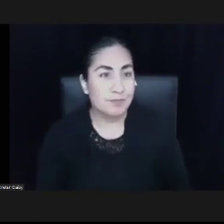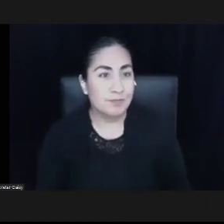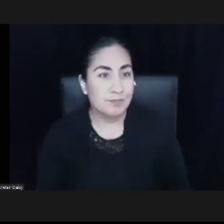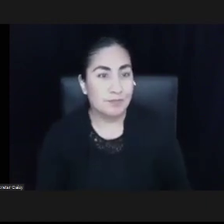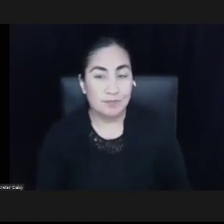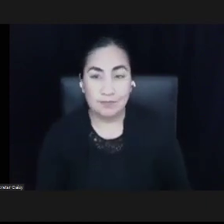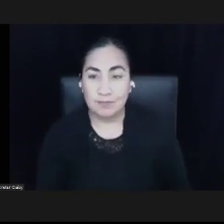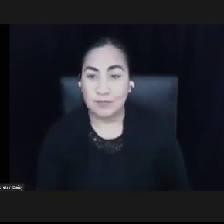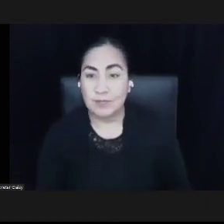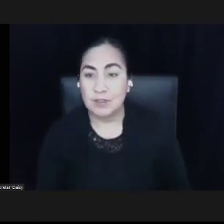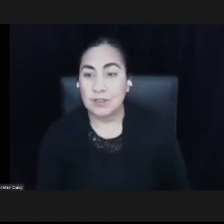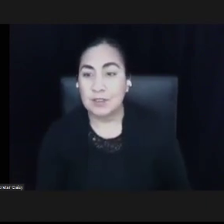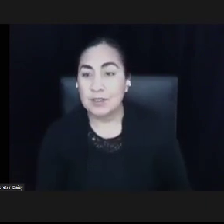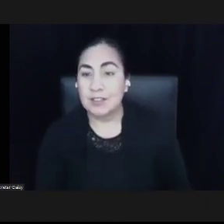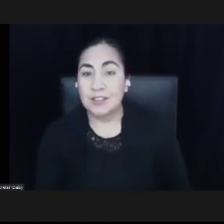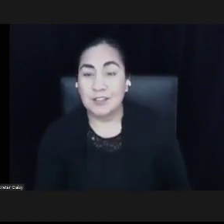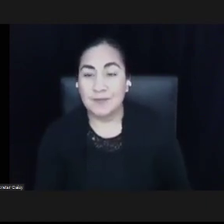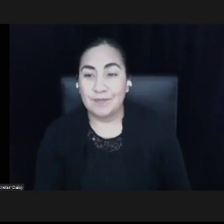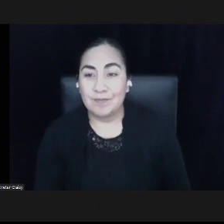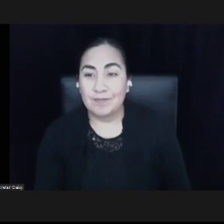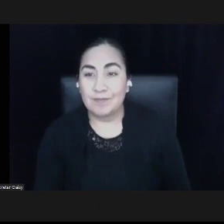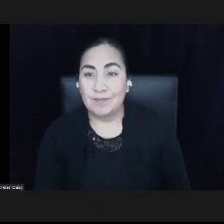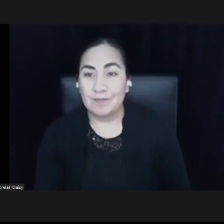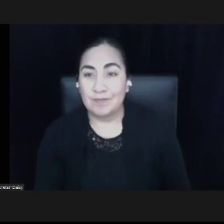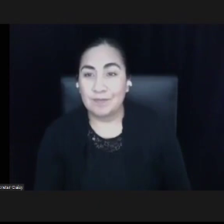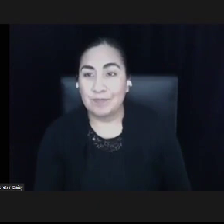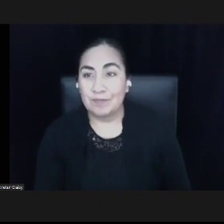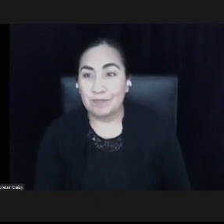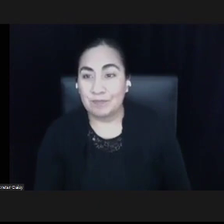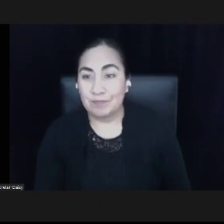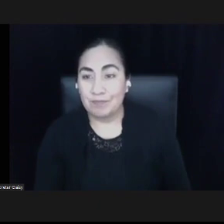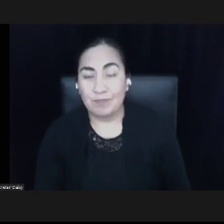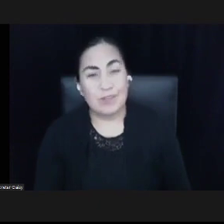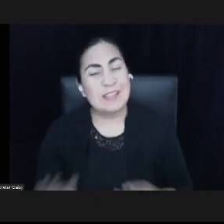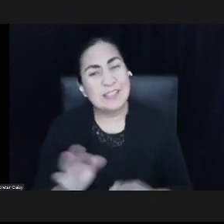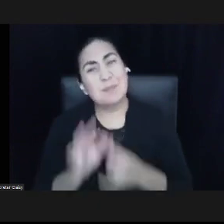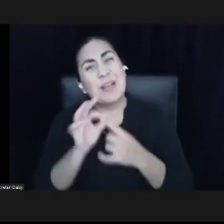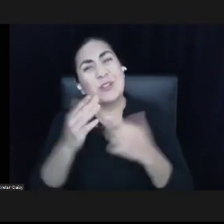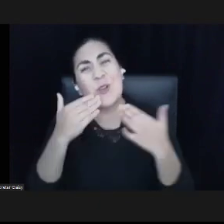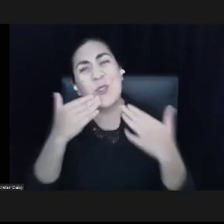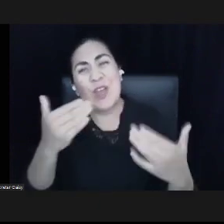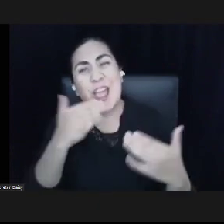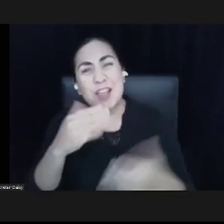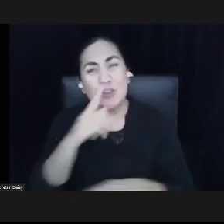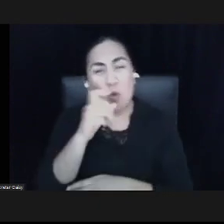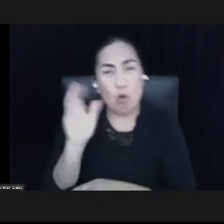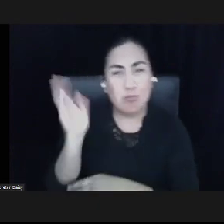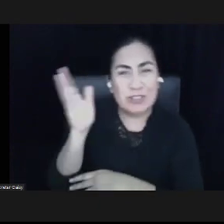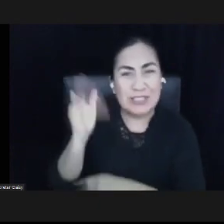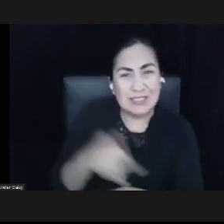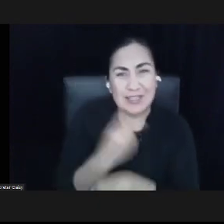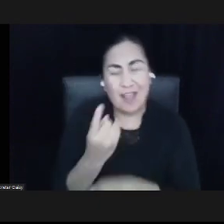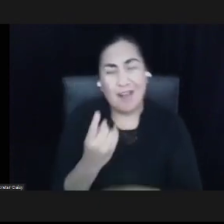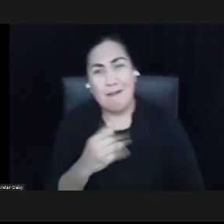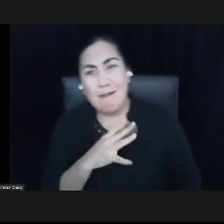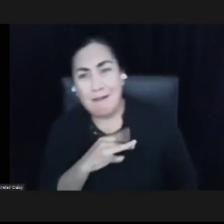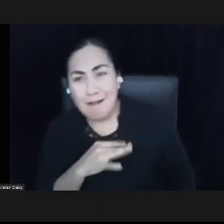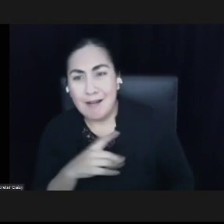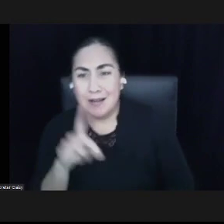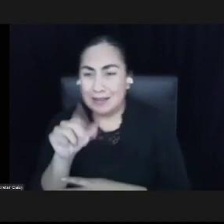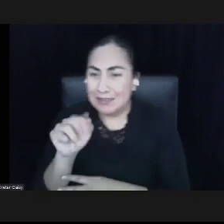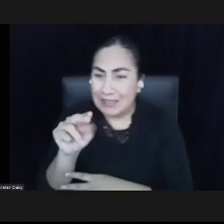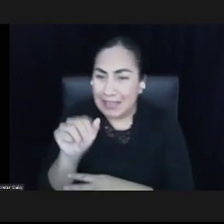All right. Well, special thanks to our presenters. That was fantastic. Dana, getting folks to begin to